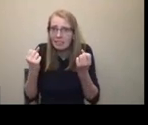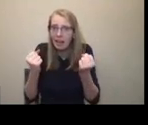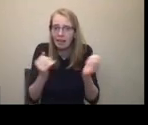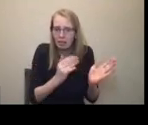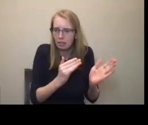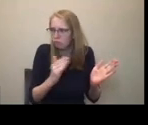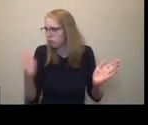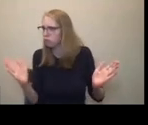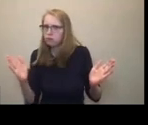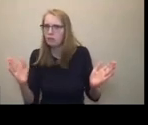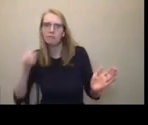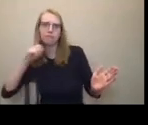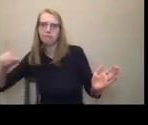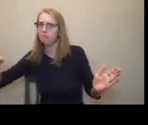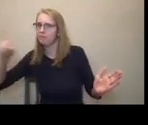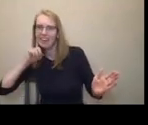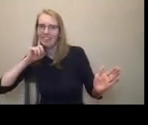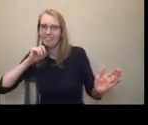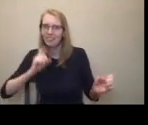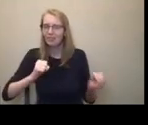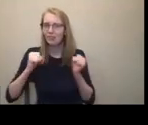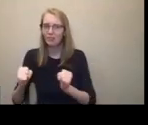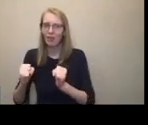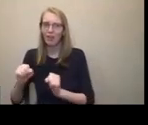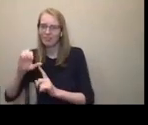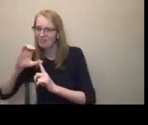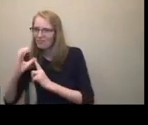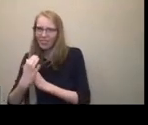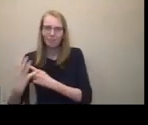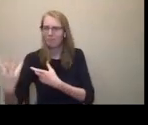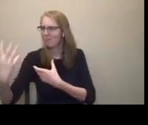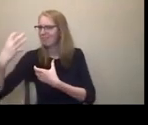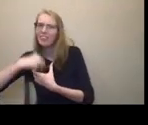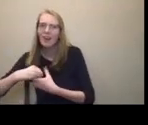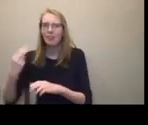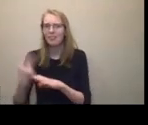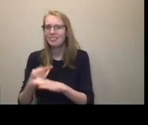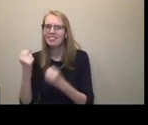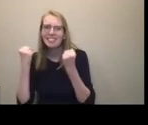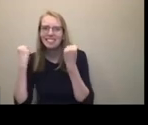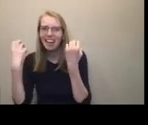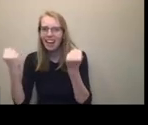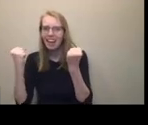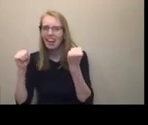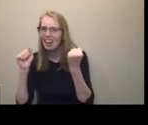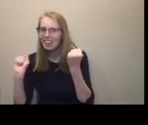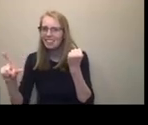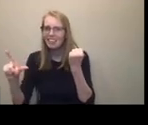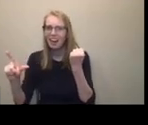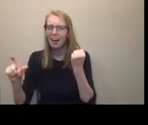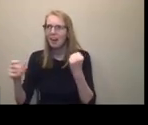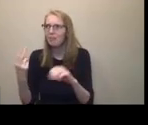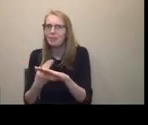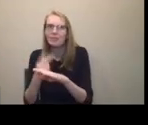disability culture, deaf culture, I mean, pardon me. So I use ASL as a communication language. I don't, I use visually based